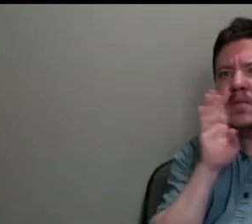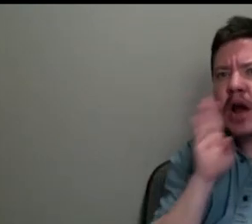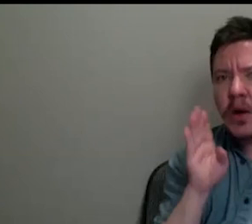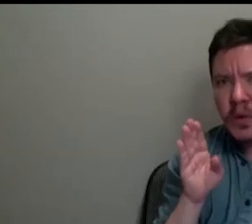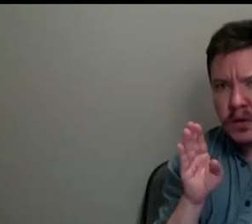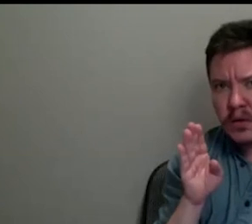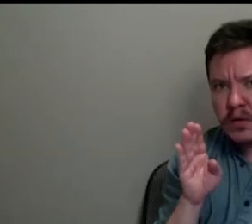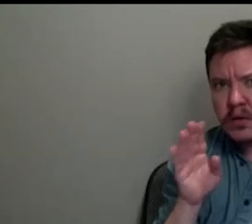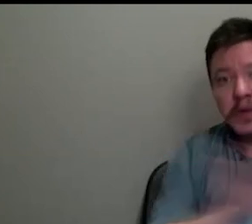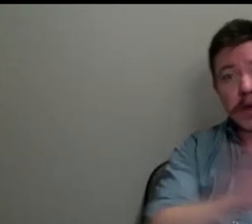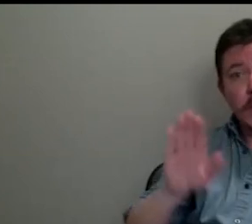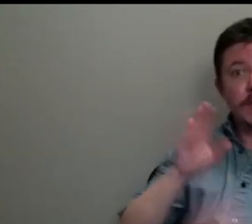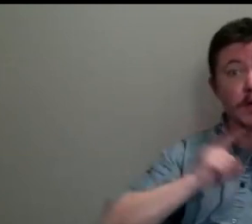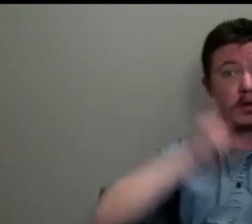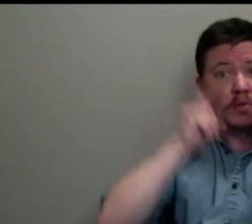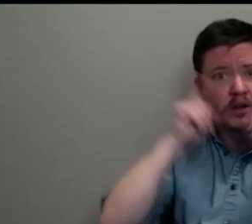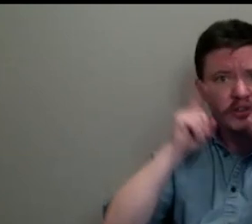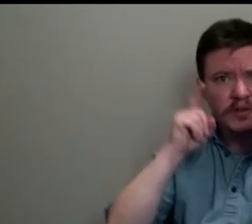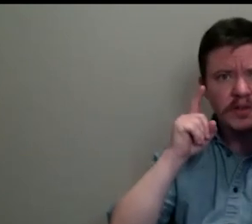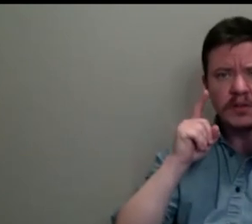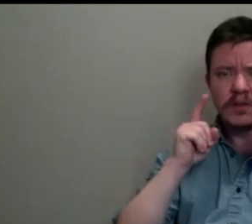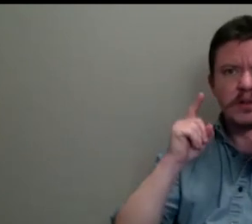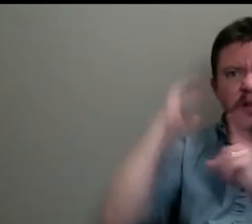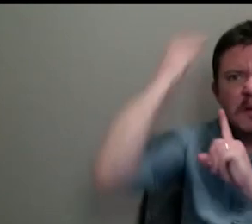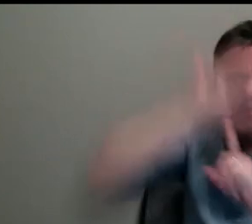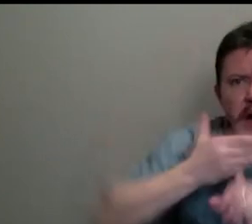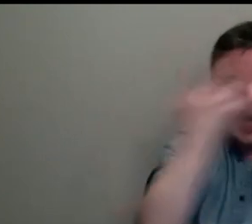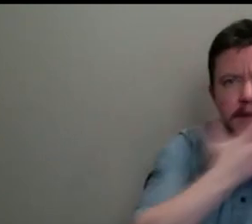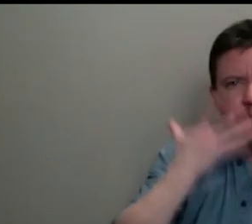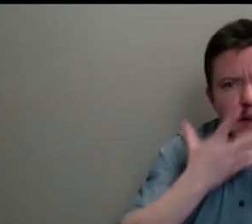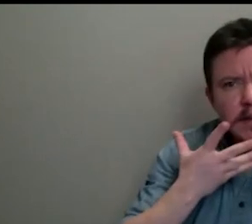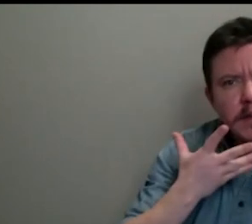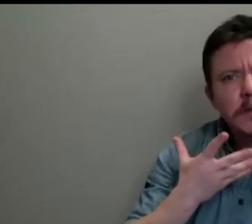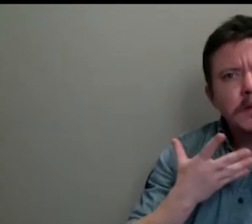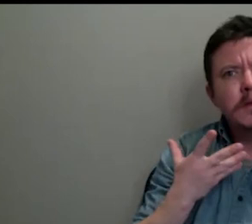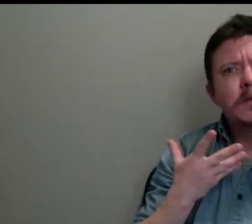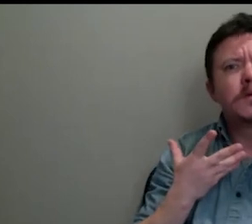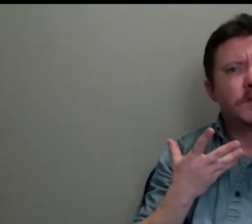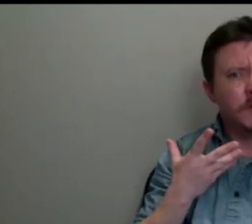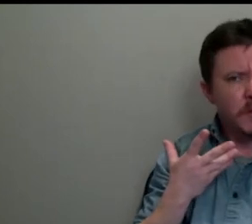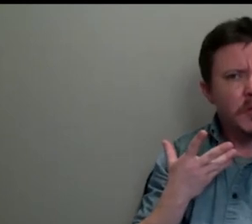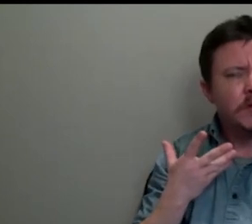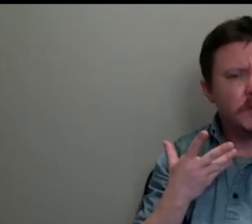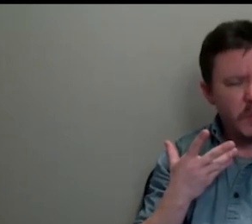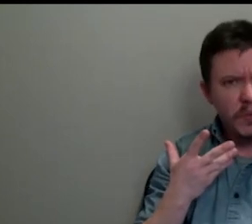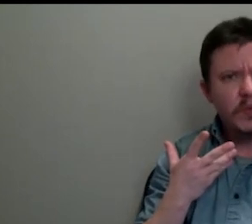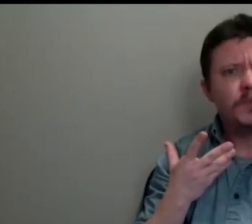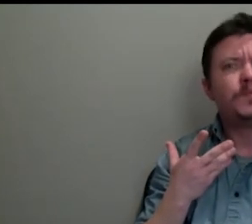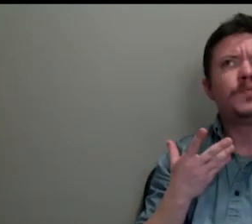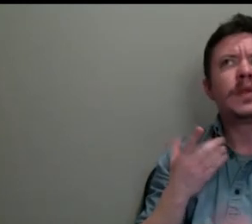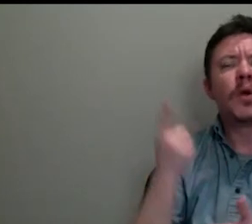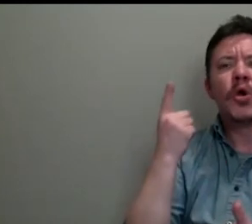their expressions, which are just sort of these mask like sort of faces, but they're not. I mean, what you what you would